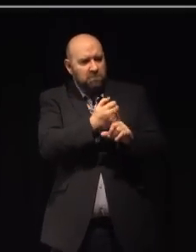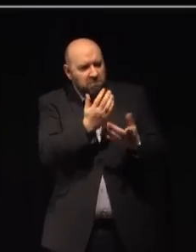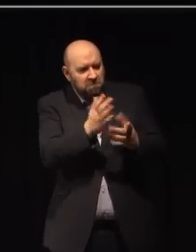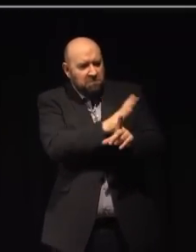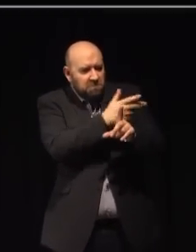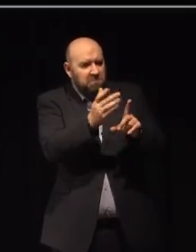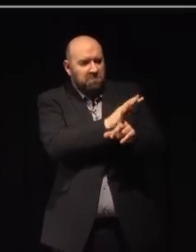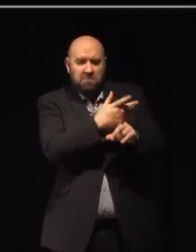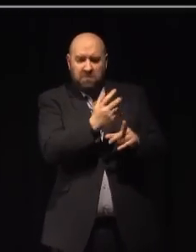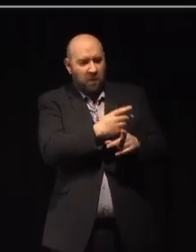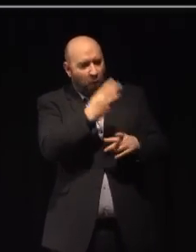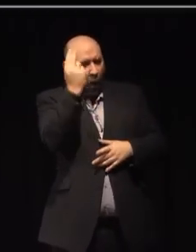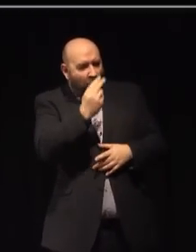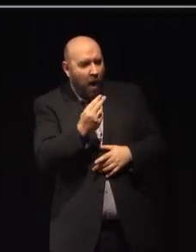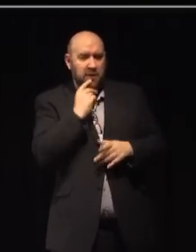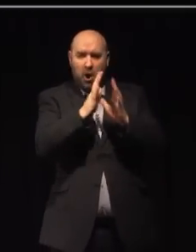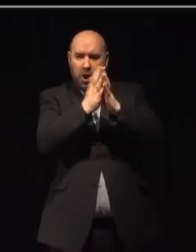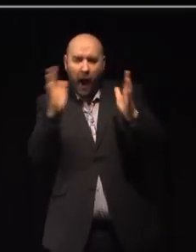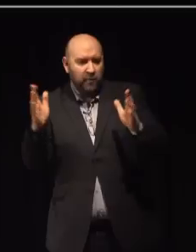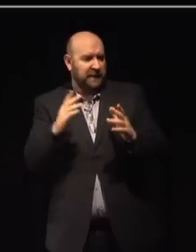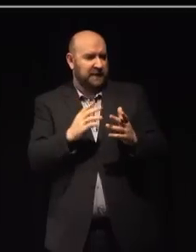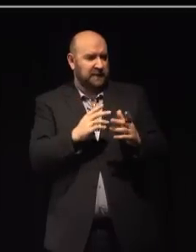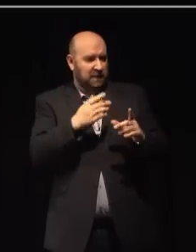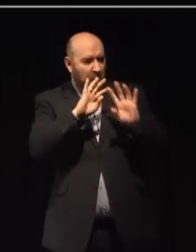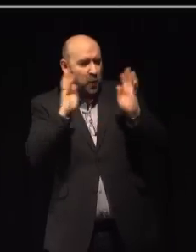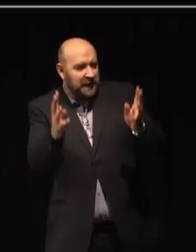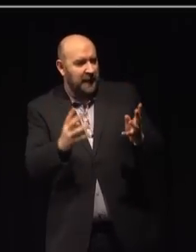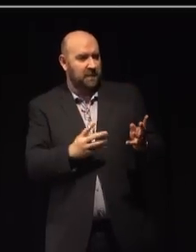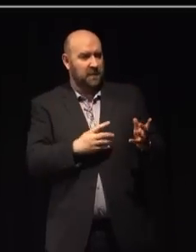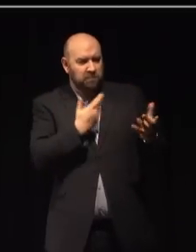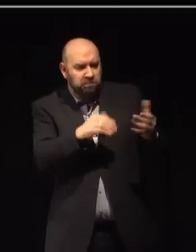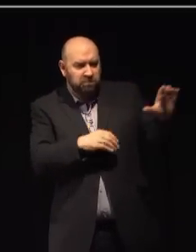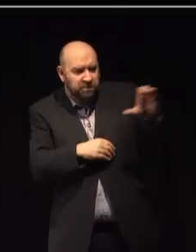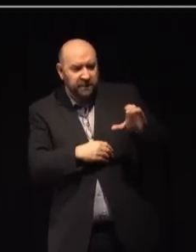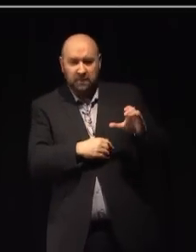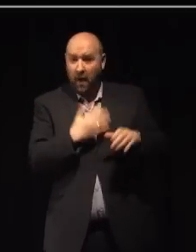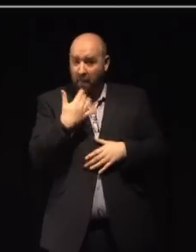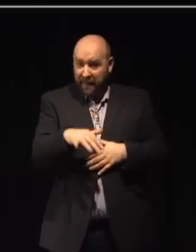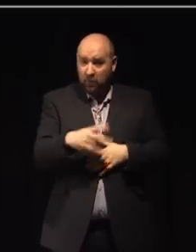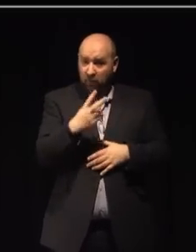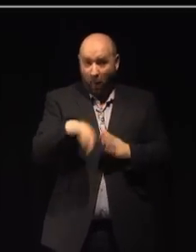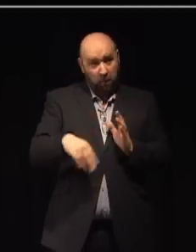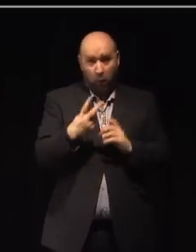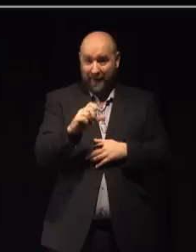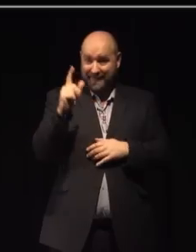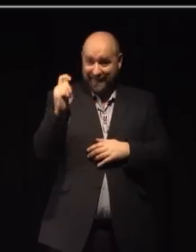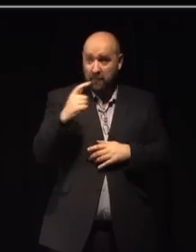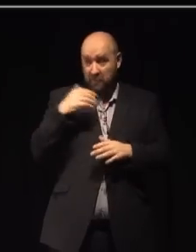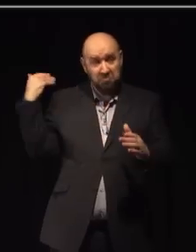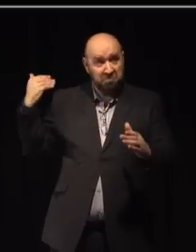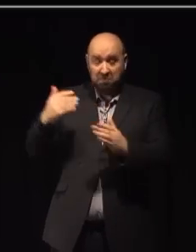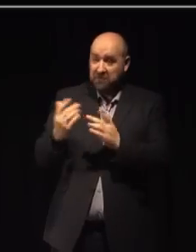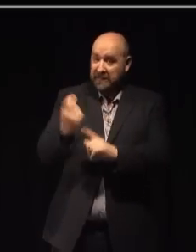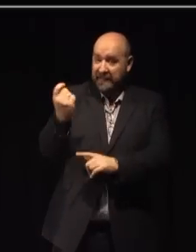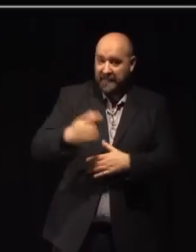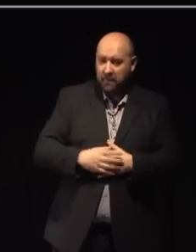arts, for museums, and for libraries, which has already been cut so much since 2010. So I hope that, at the very least,